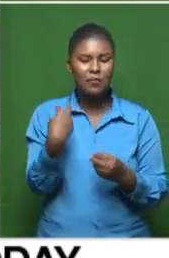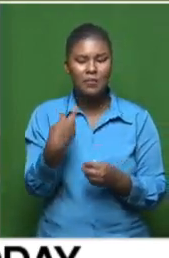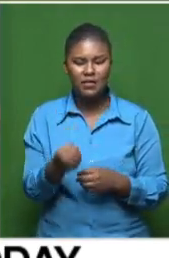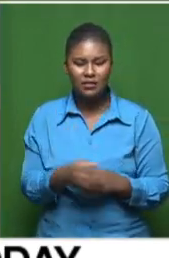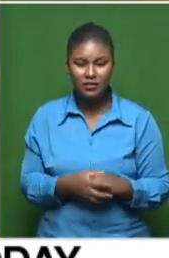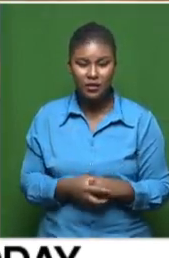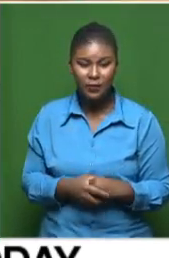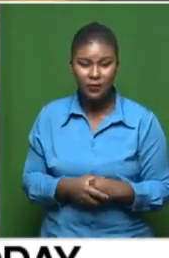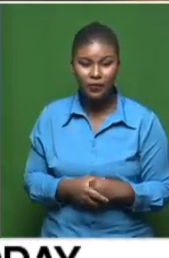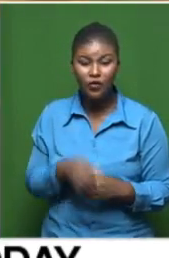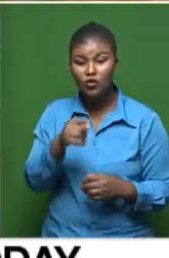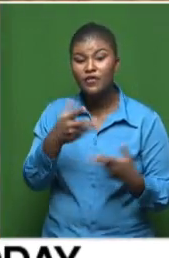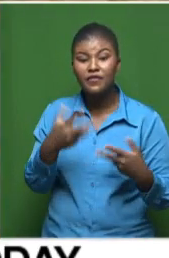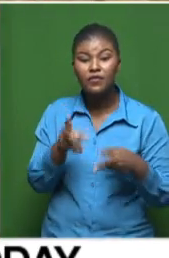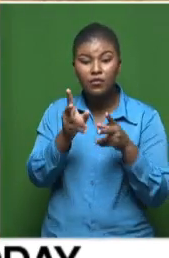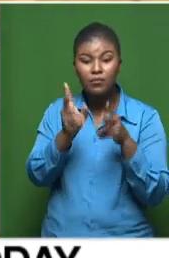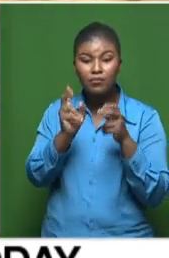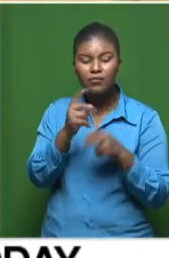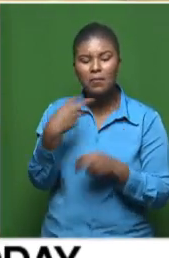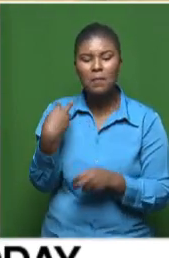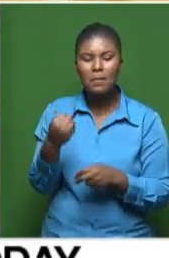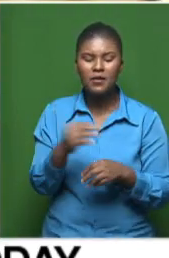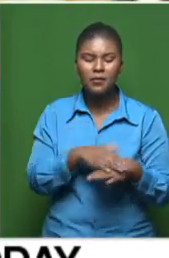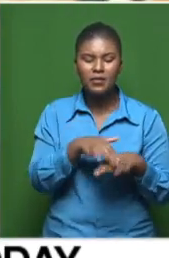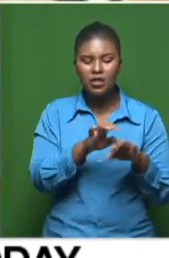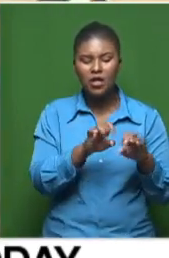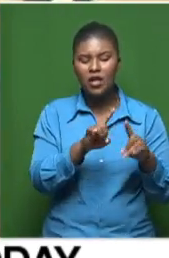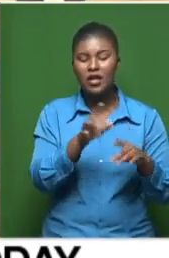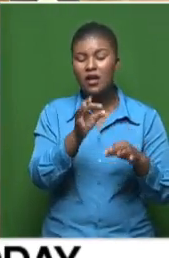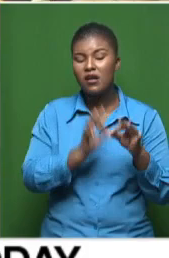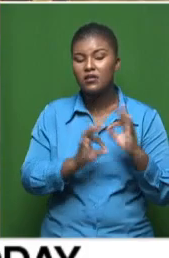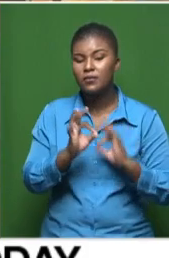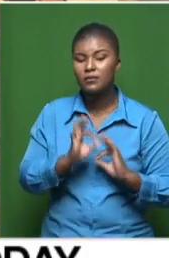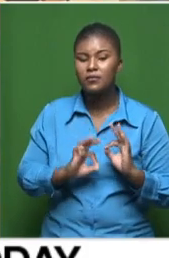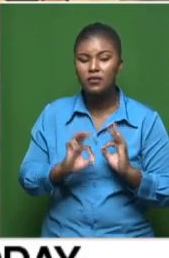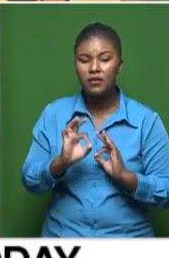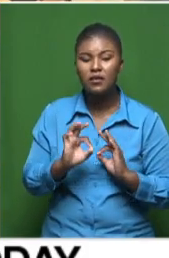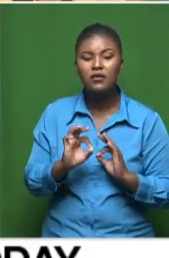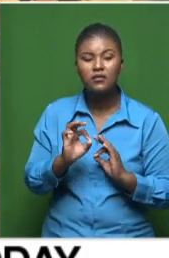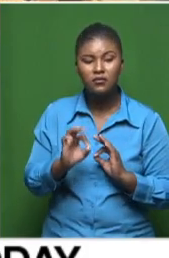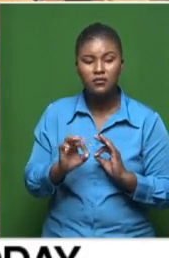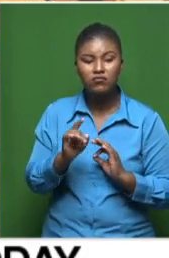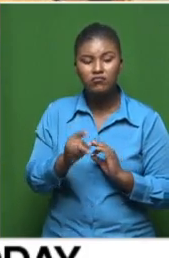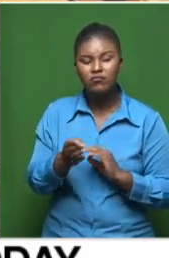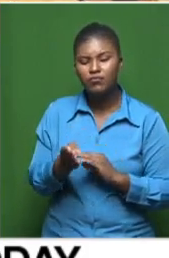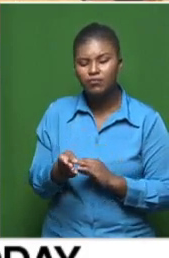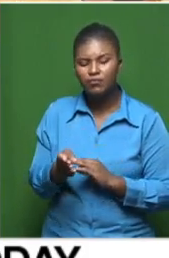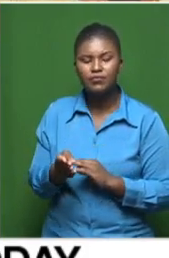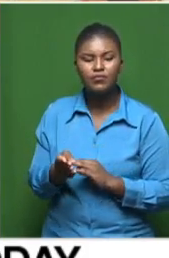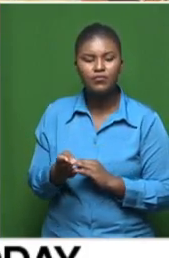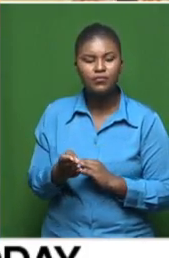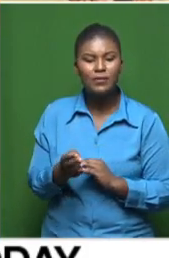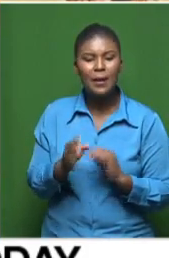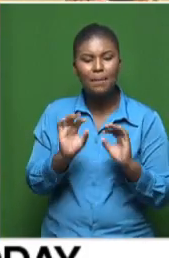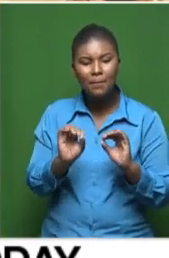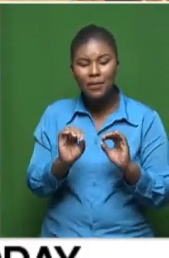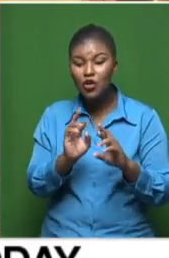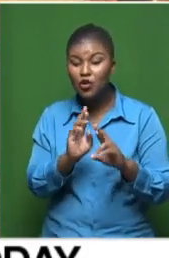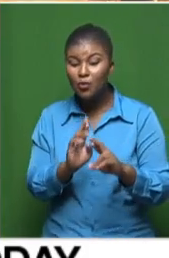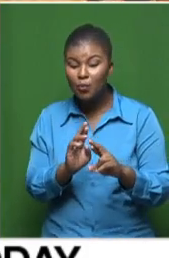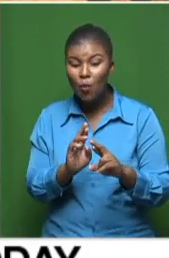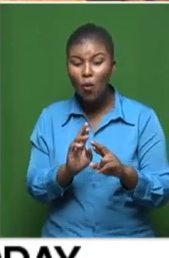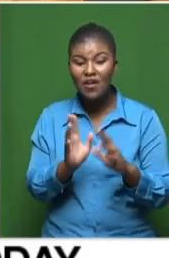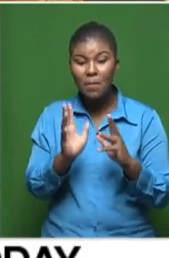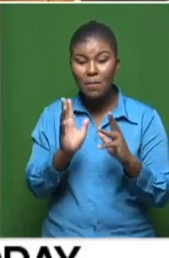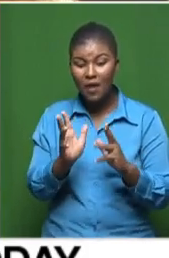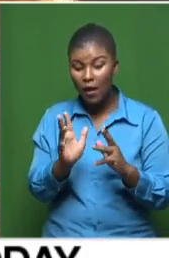very much. Leanne, you've heard there that is the Minister of Basic Education just telling us, you know, she'll only be able to get a proper report of